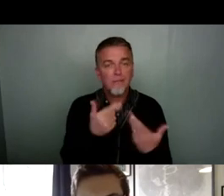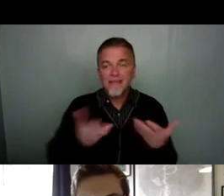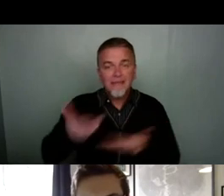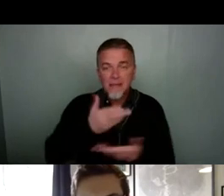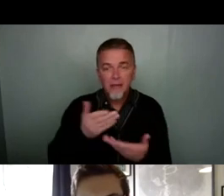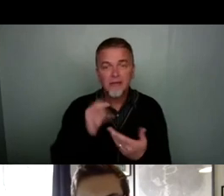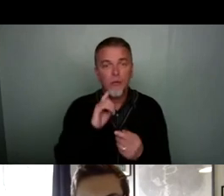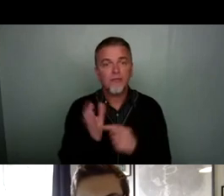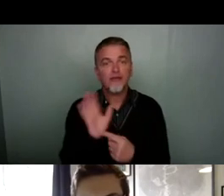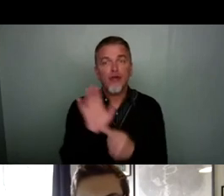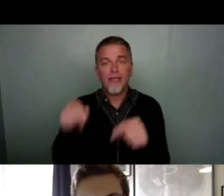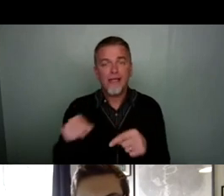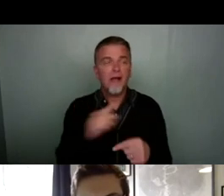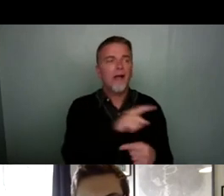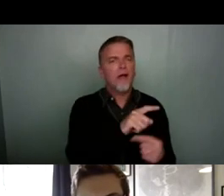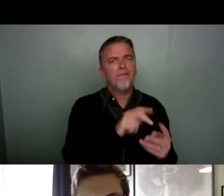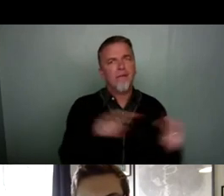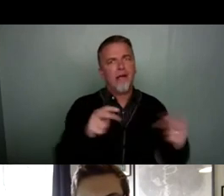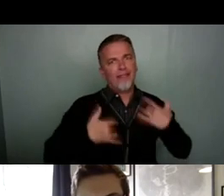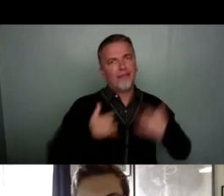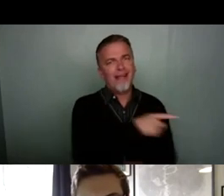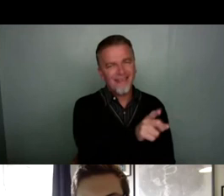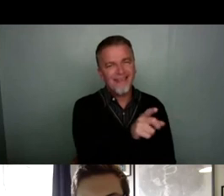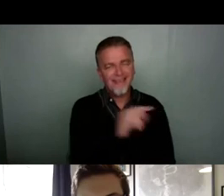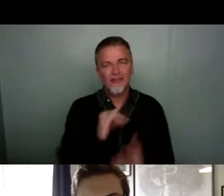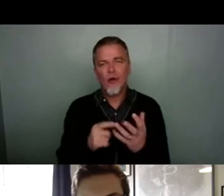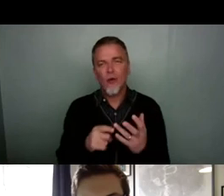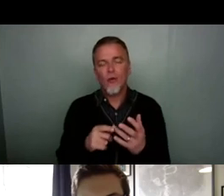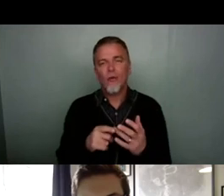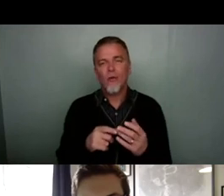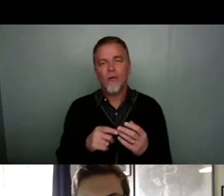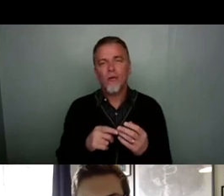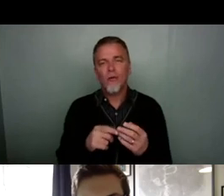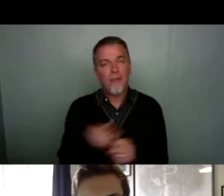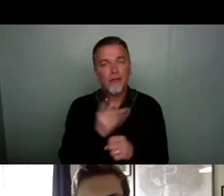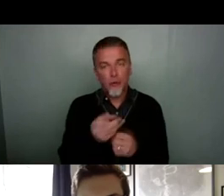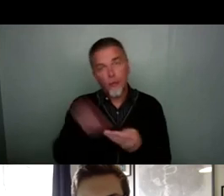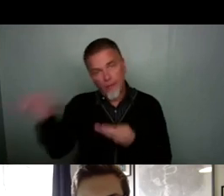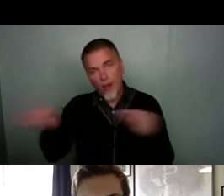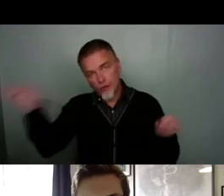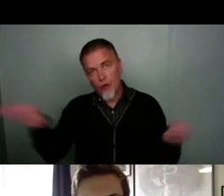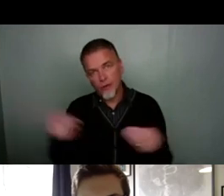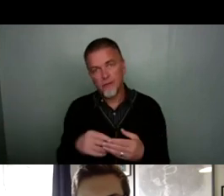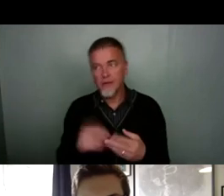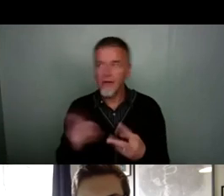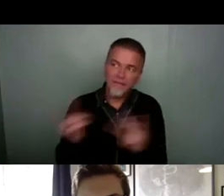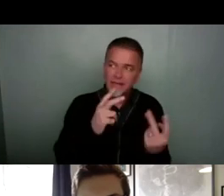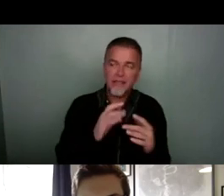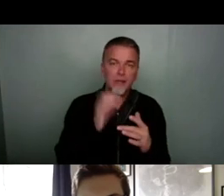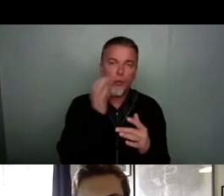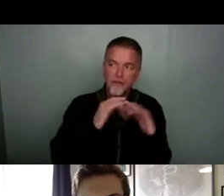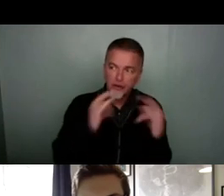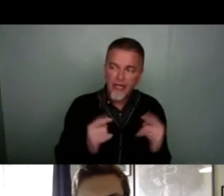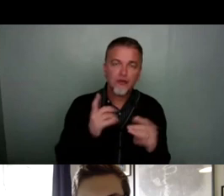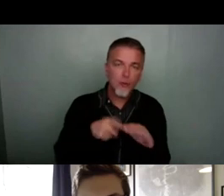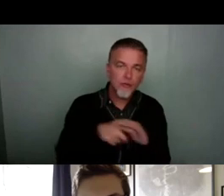shown here. Super interesting. Uh, make sure to pass that forward that they can visit the Watersheds YouTube channel, uh,